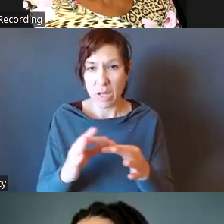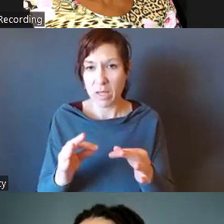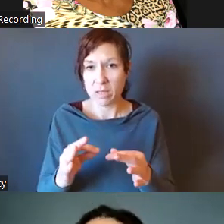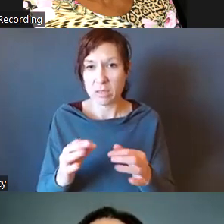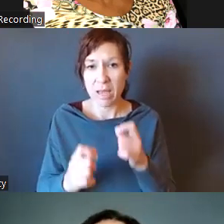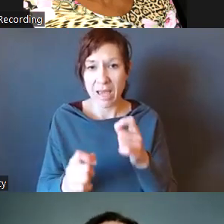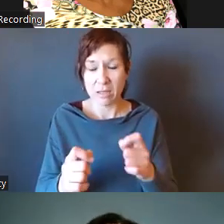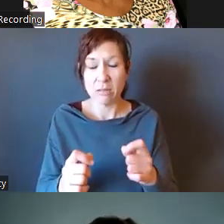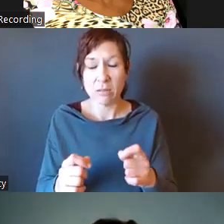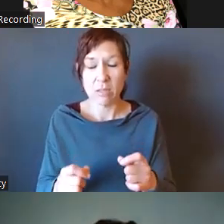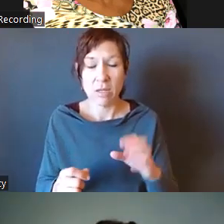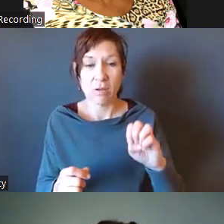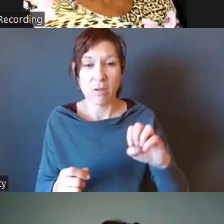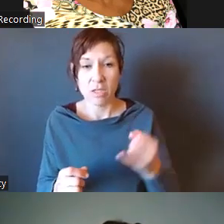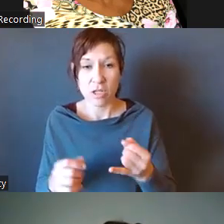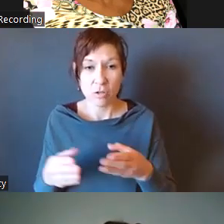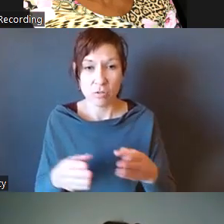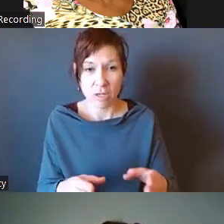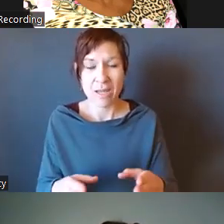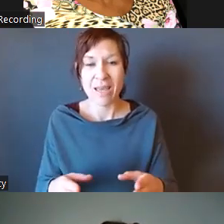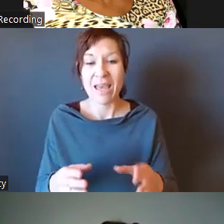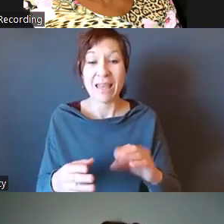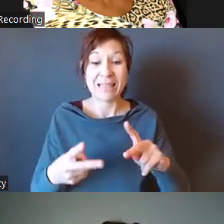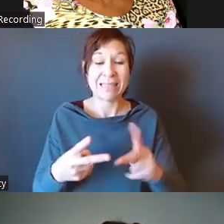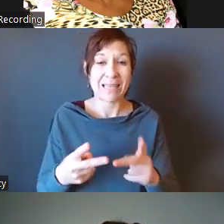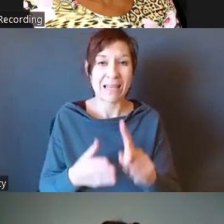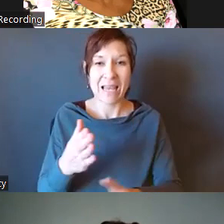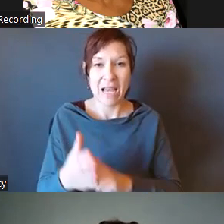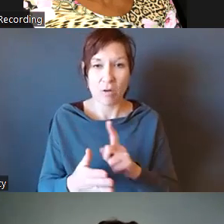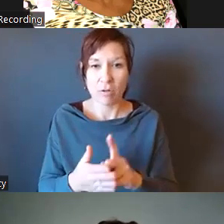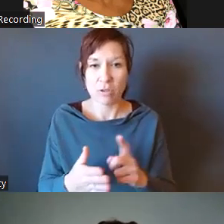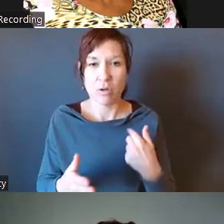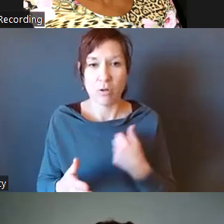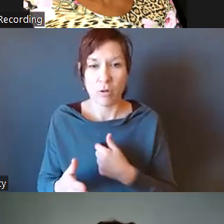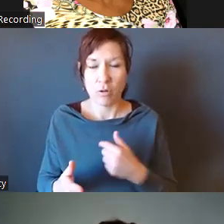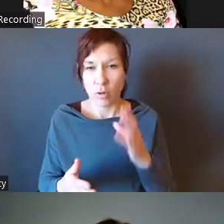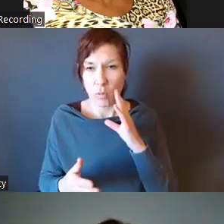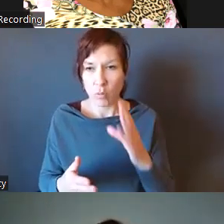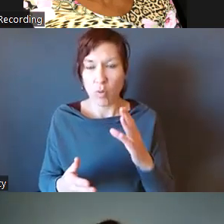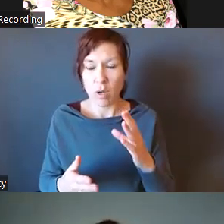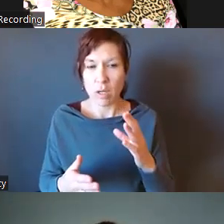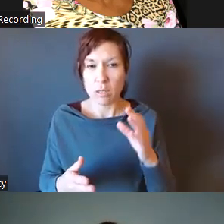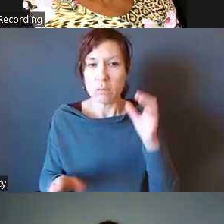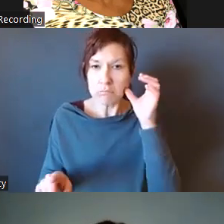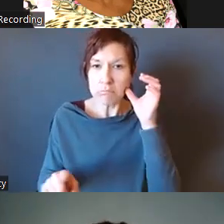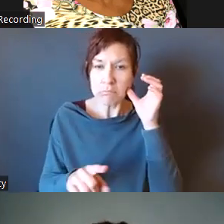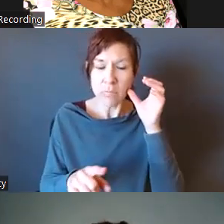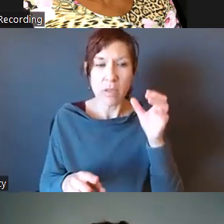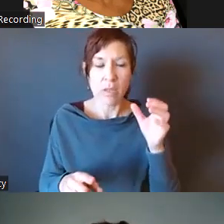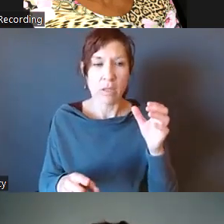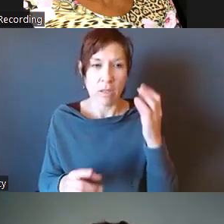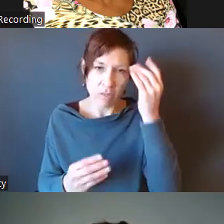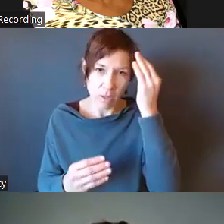last half of that meeting, taking in those comments and that after that,